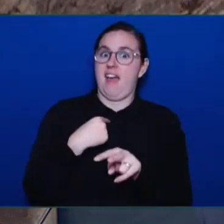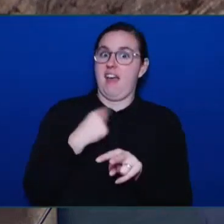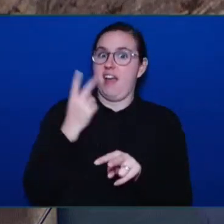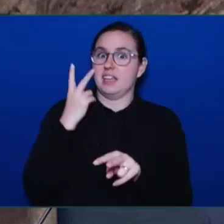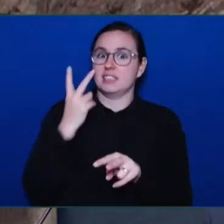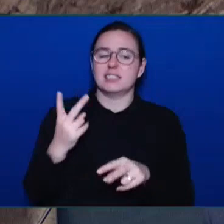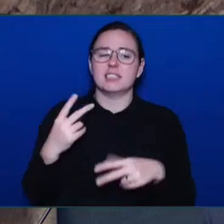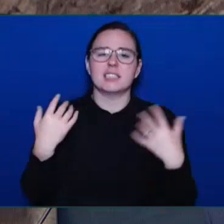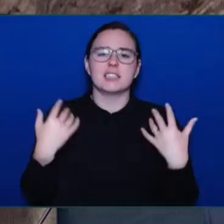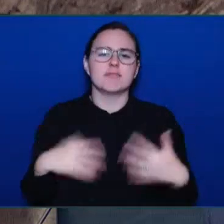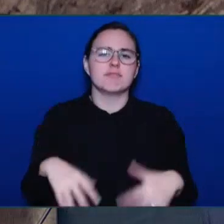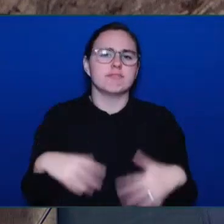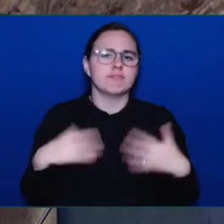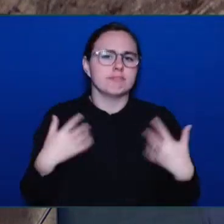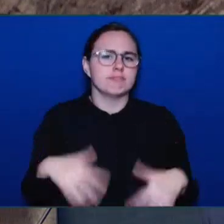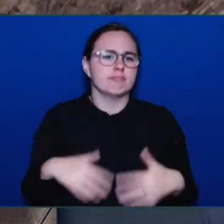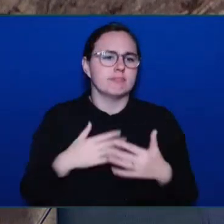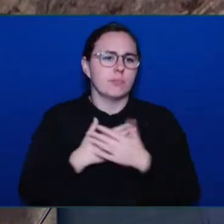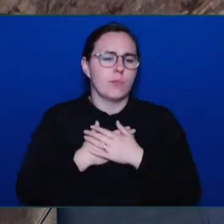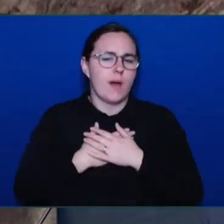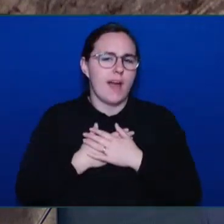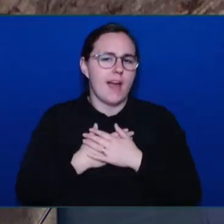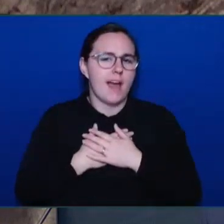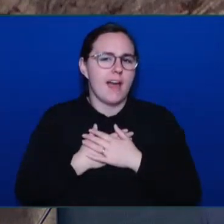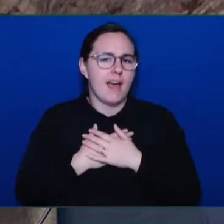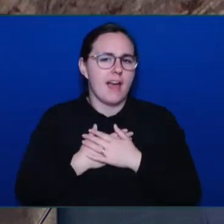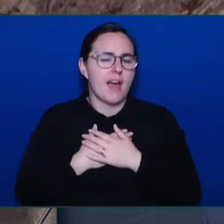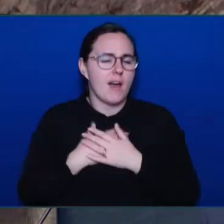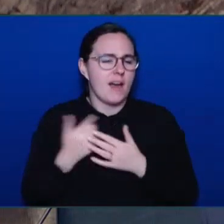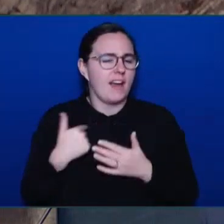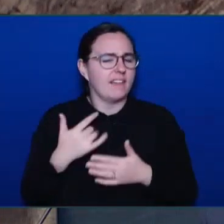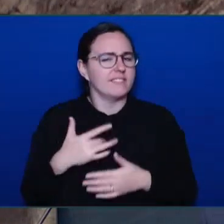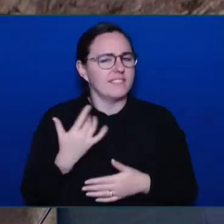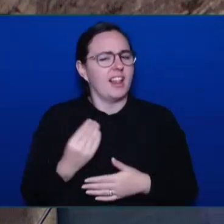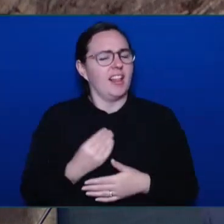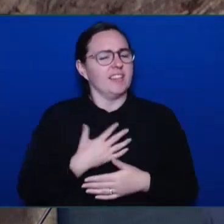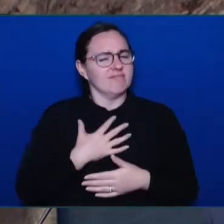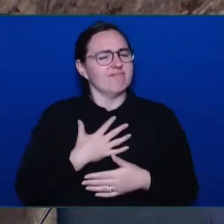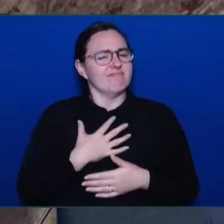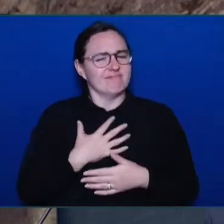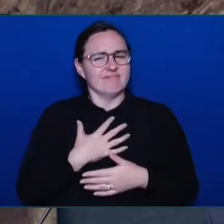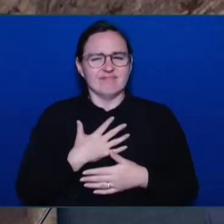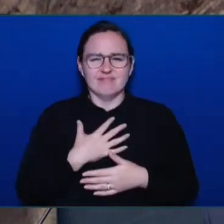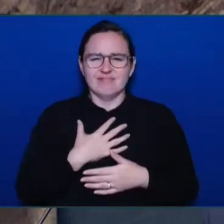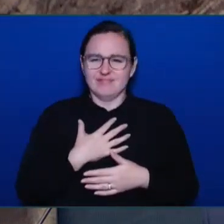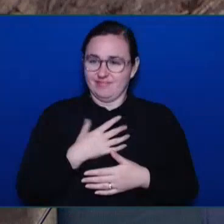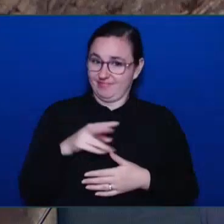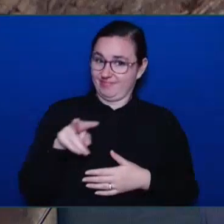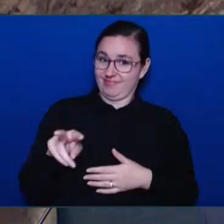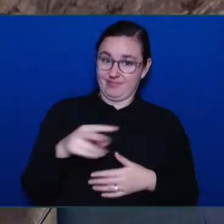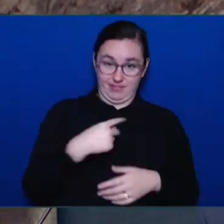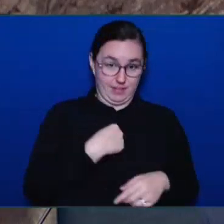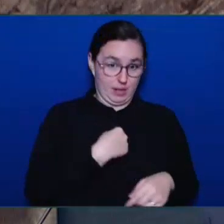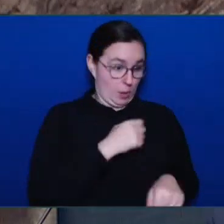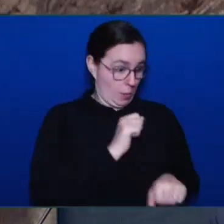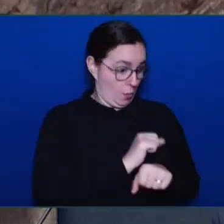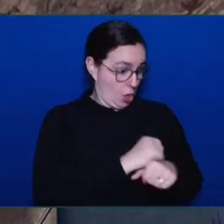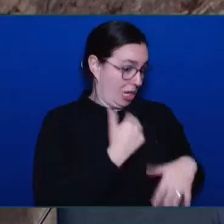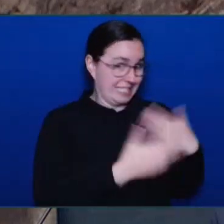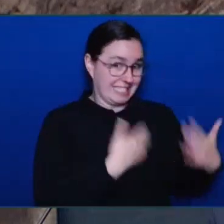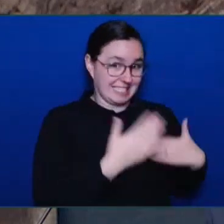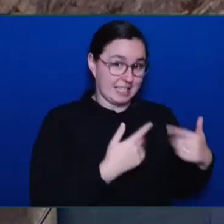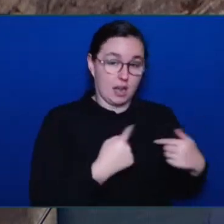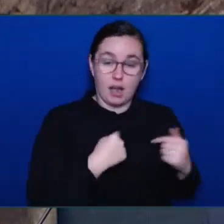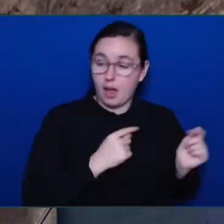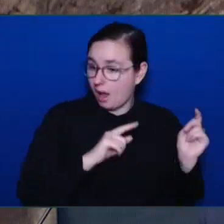impactful moment. One of those truly clarifying job moments in my career. The pride of both the young